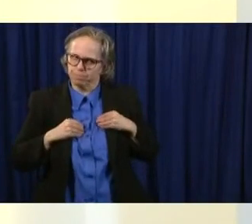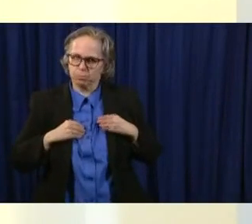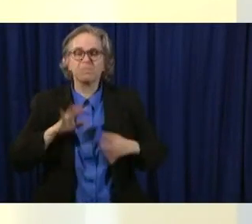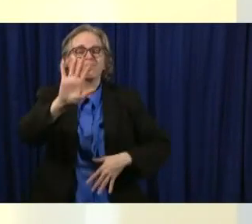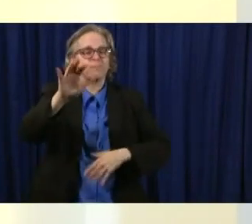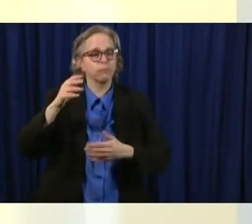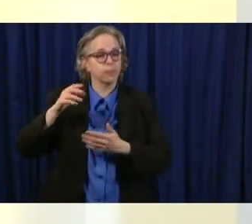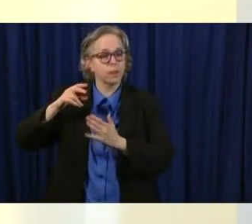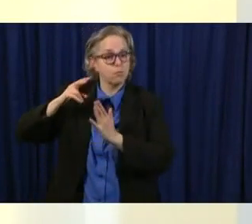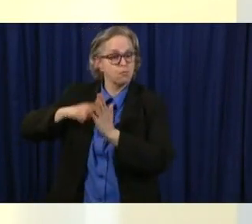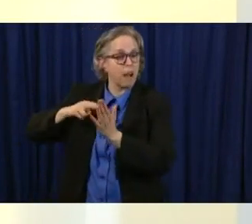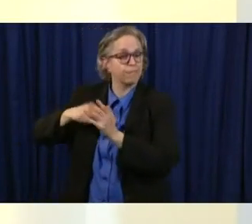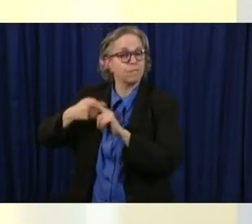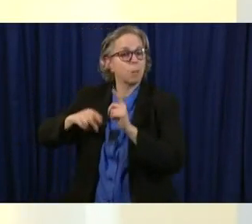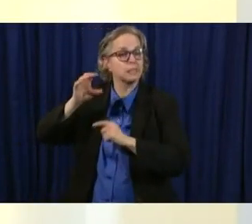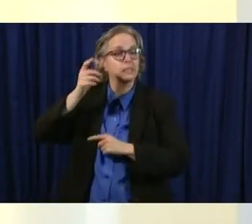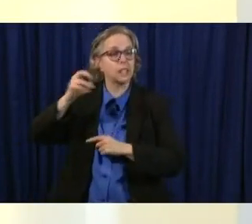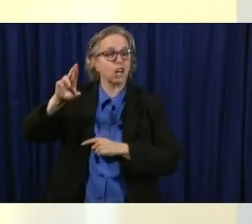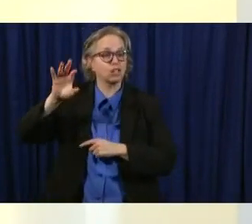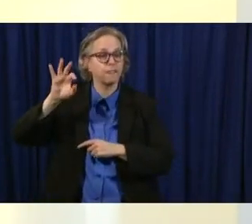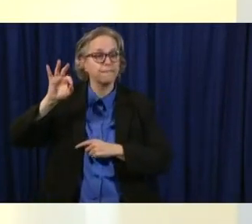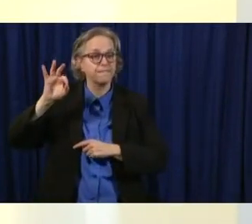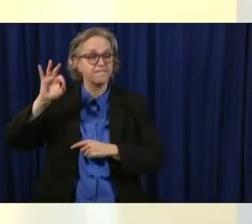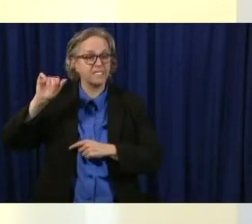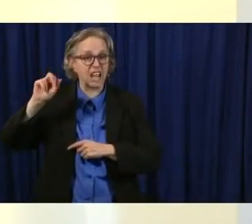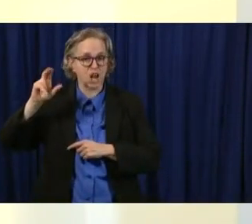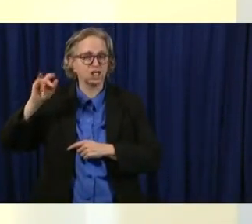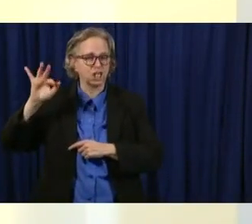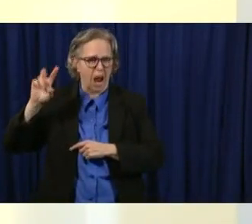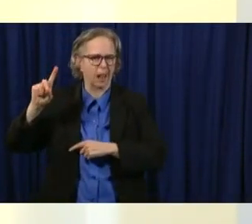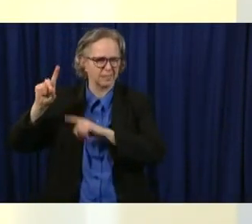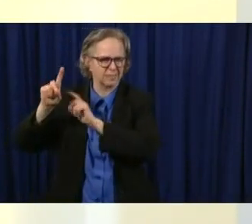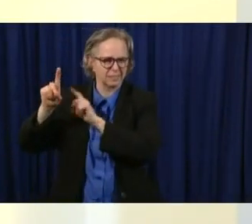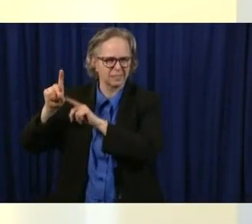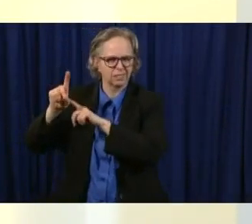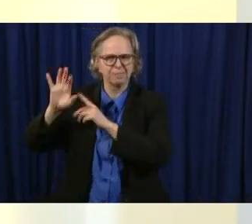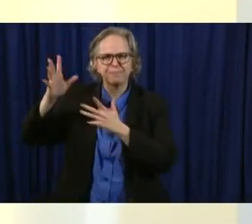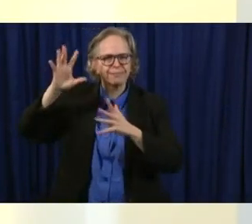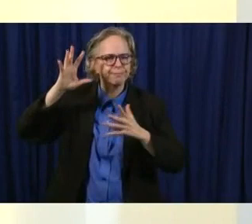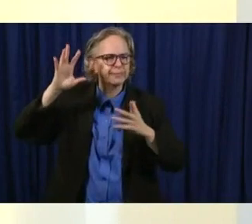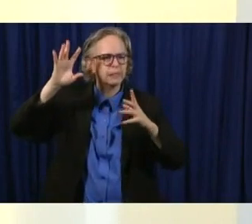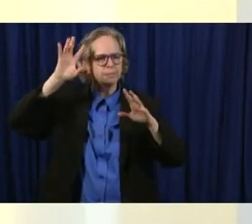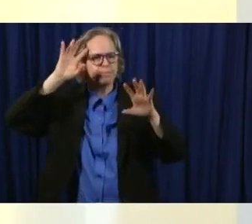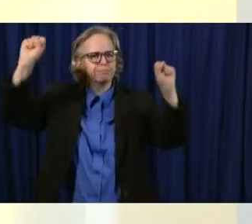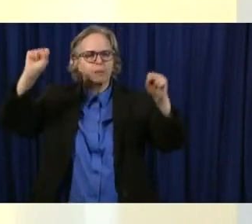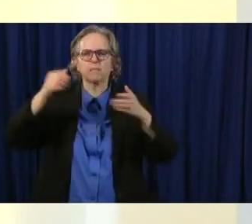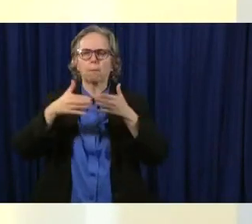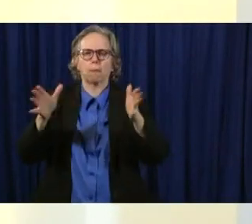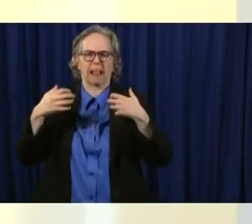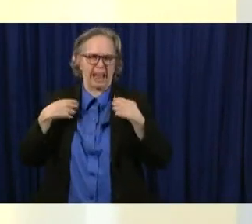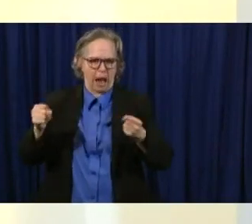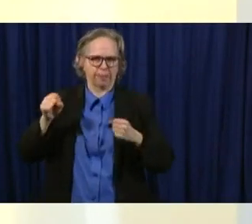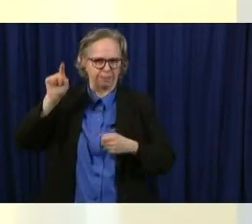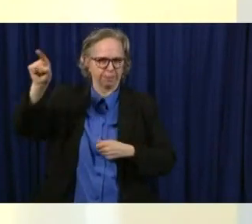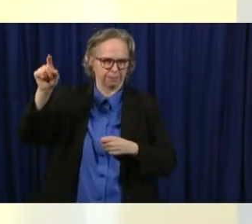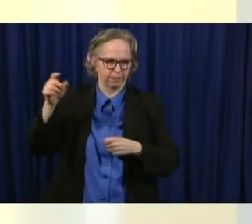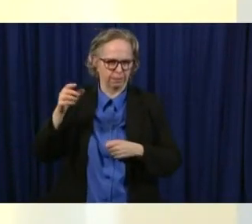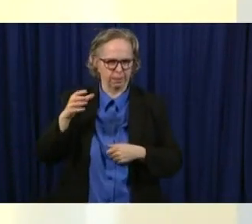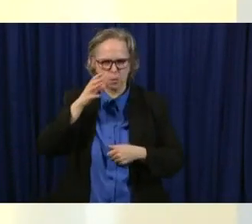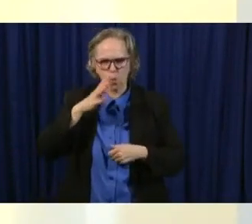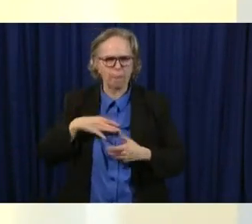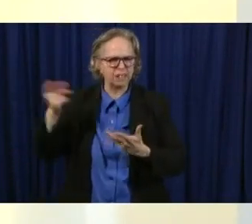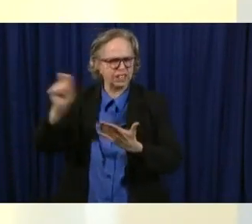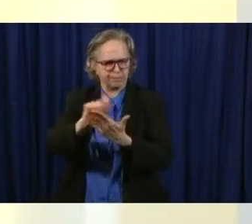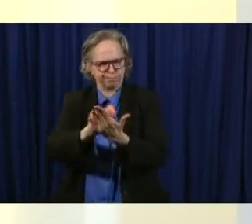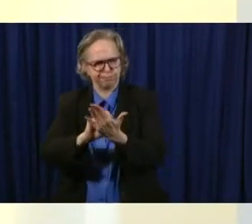of the College of Public Health that got me thinking about this uncharted territory that we are going to wisely navigate together.